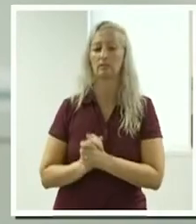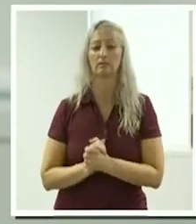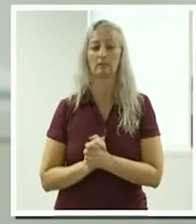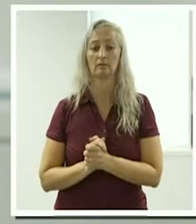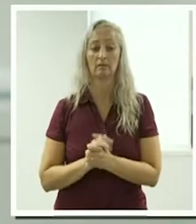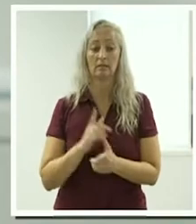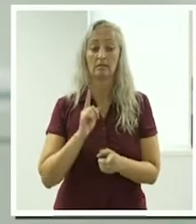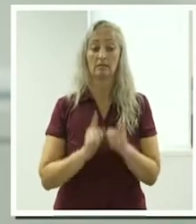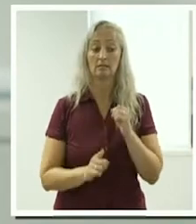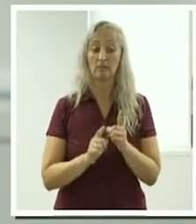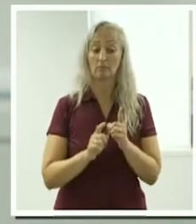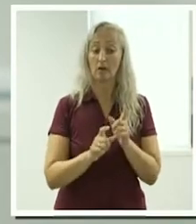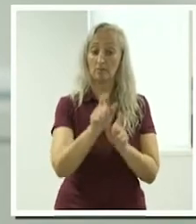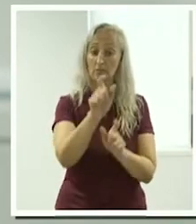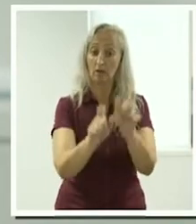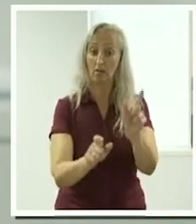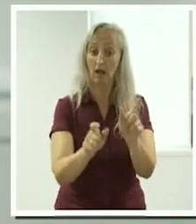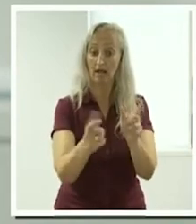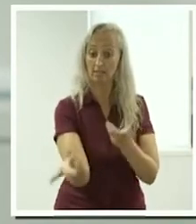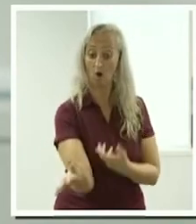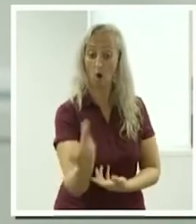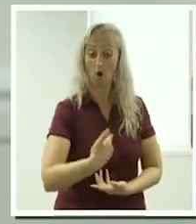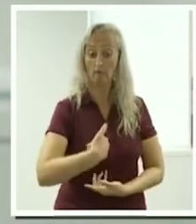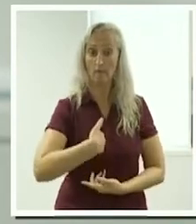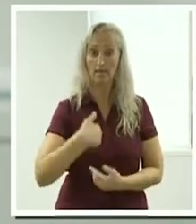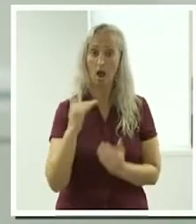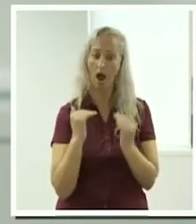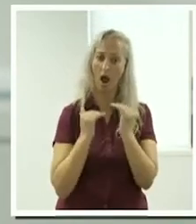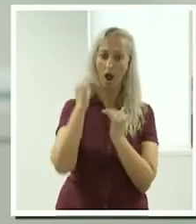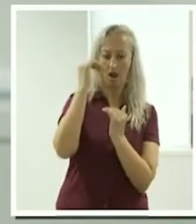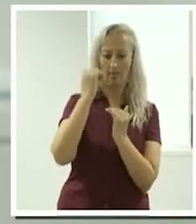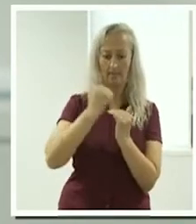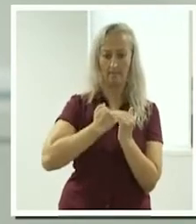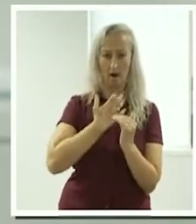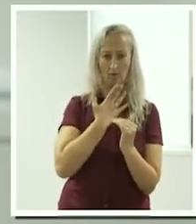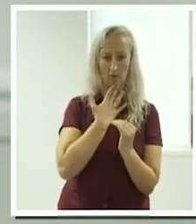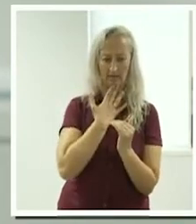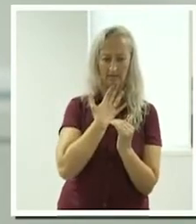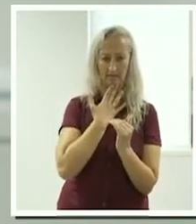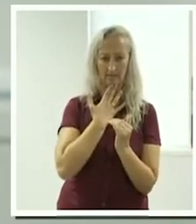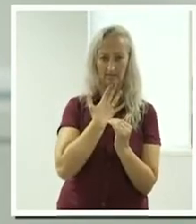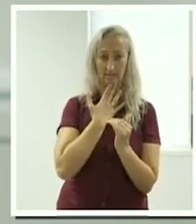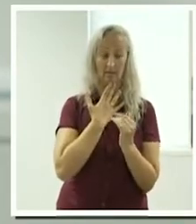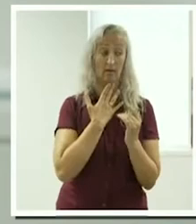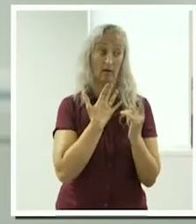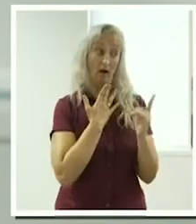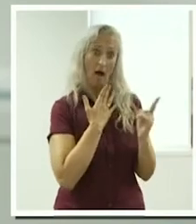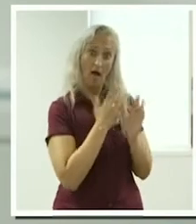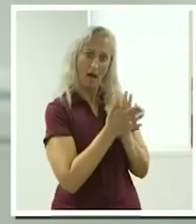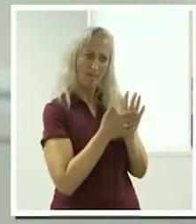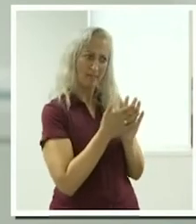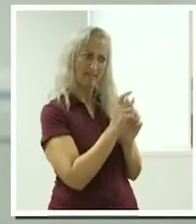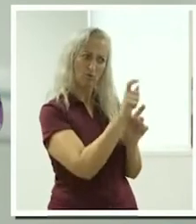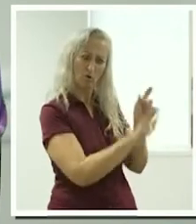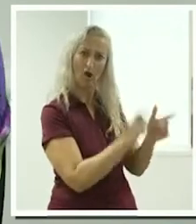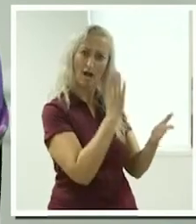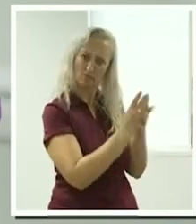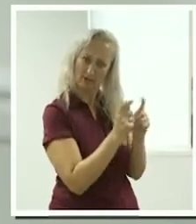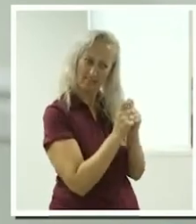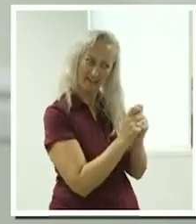more than my rate, which is an indicator that my rates were too low. So, they really valued you as well. Yes.